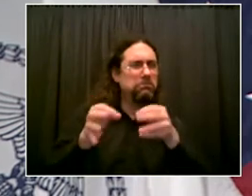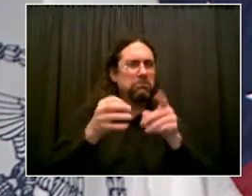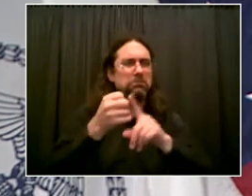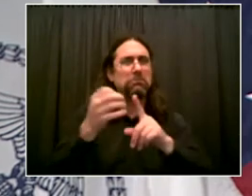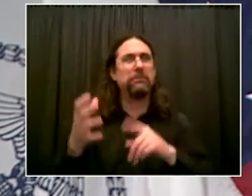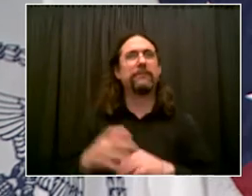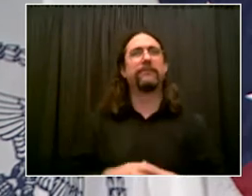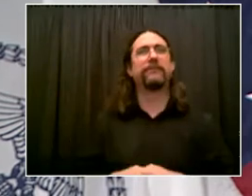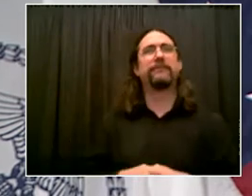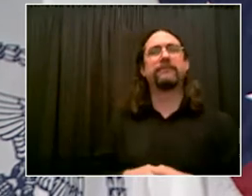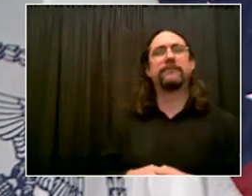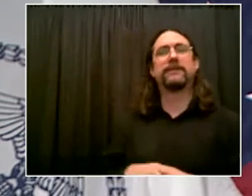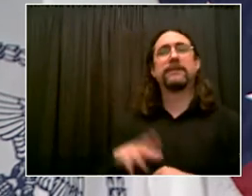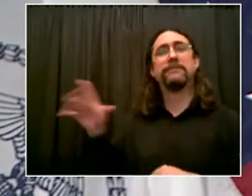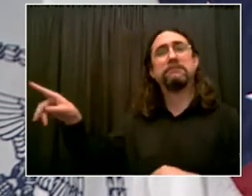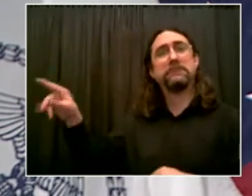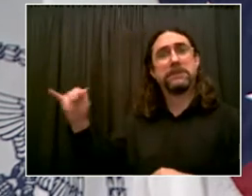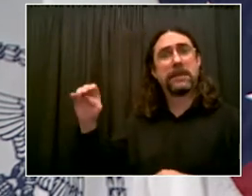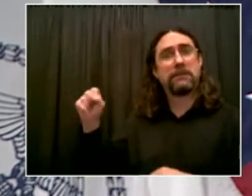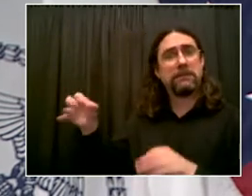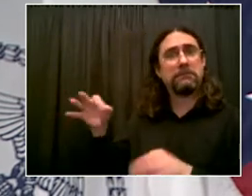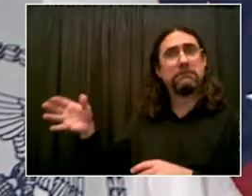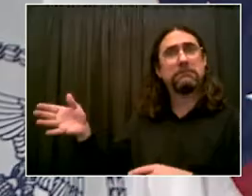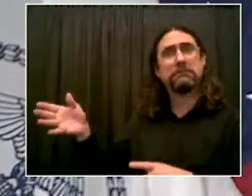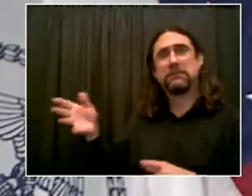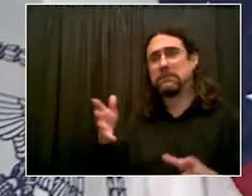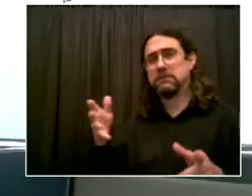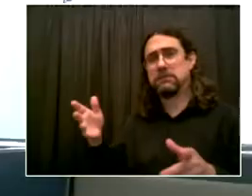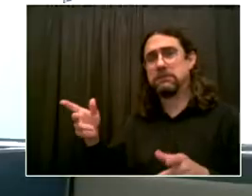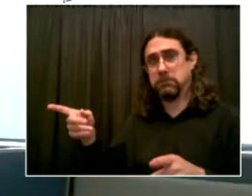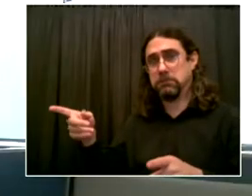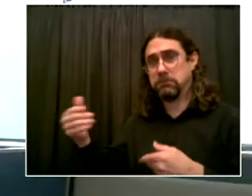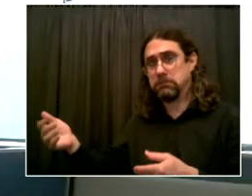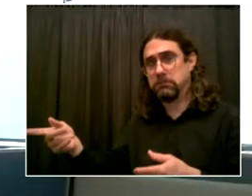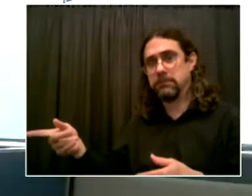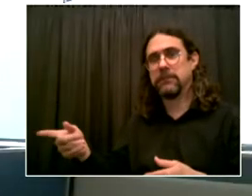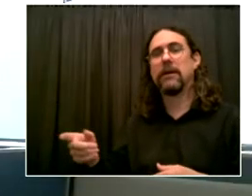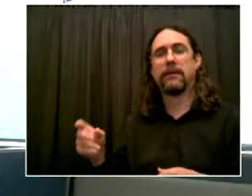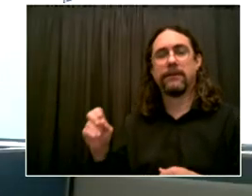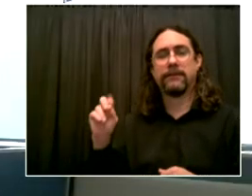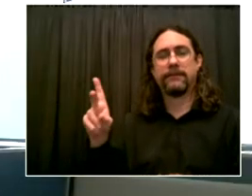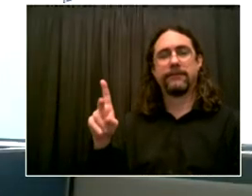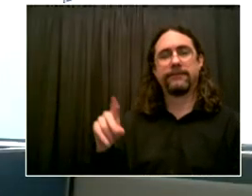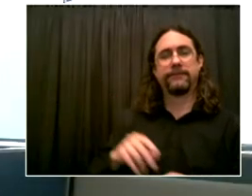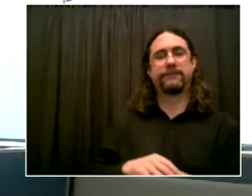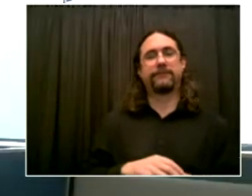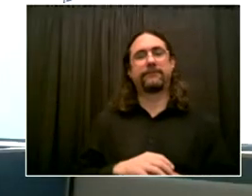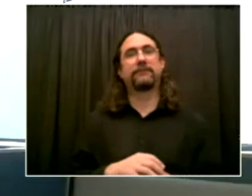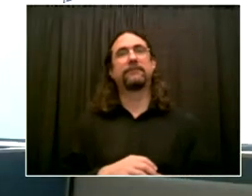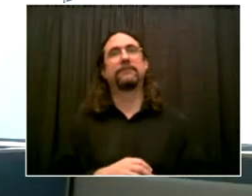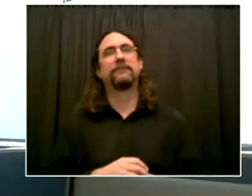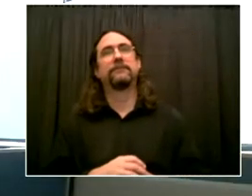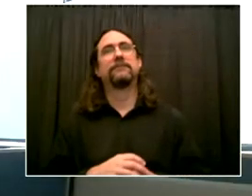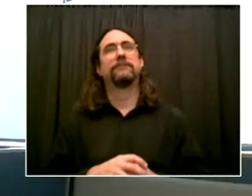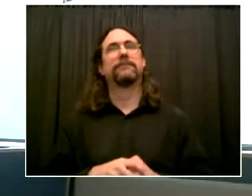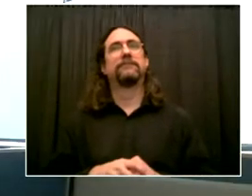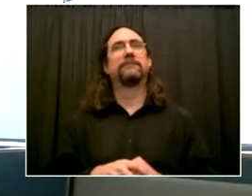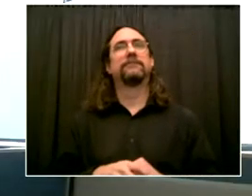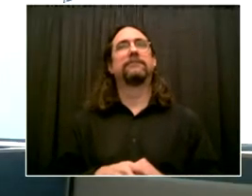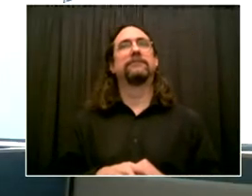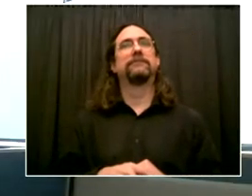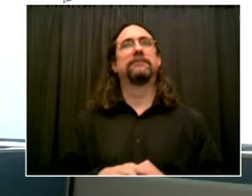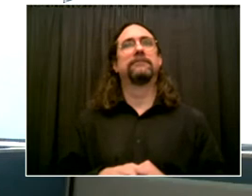Okay. Hello. Um, it was, by the way, um, really enjoyed our ride this morning. Um, impressed with your, um,